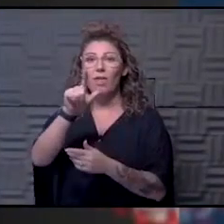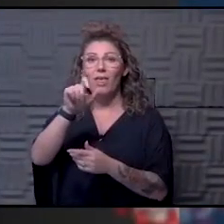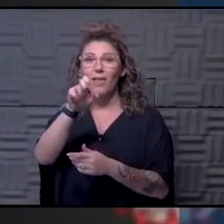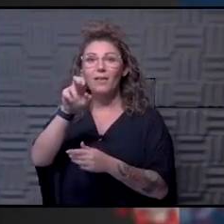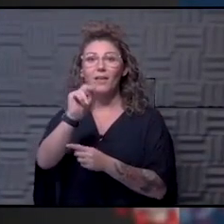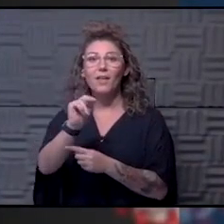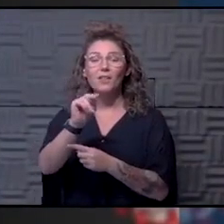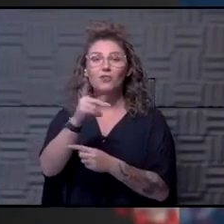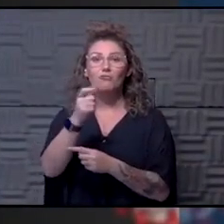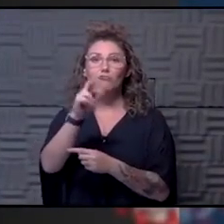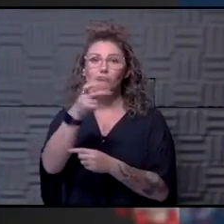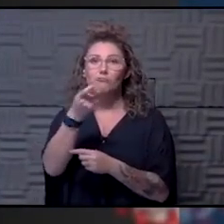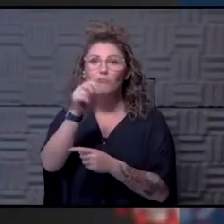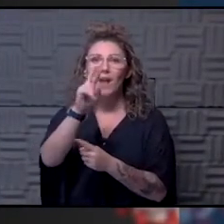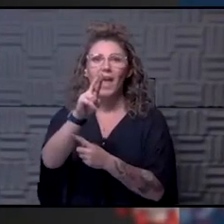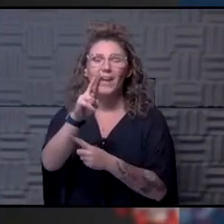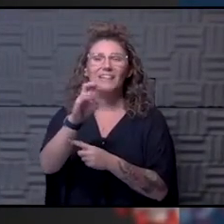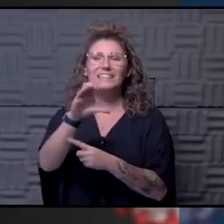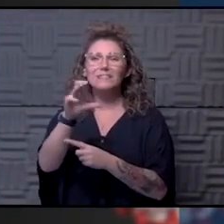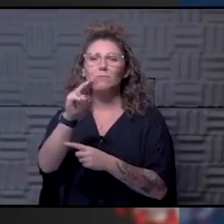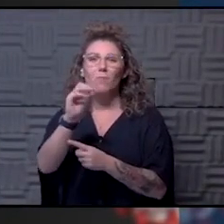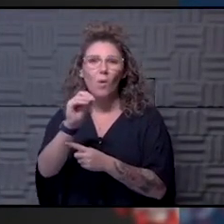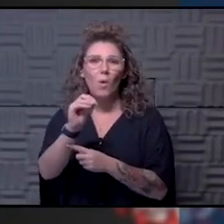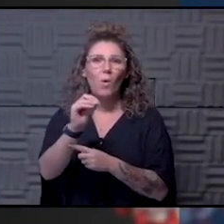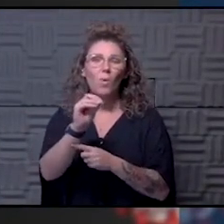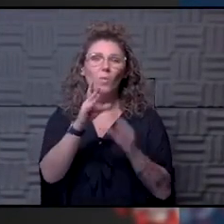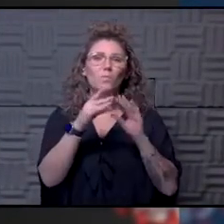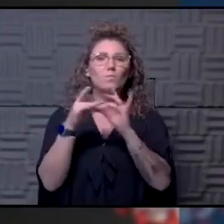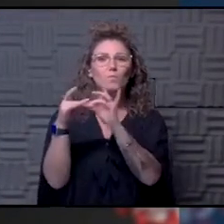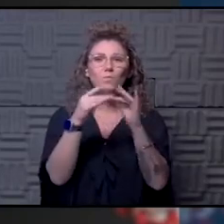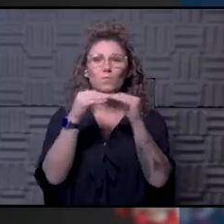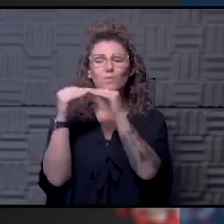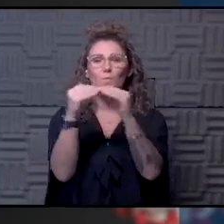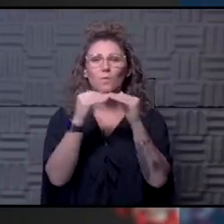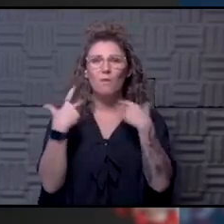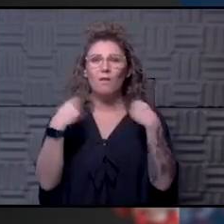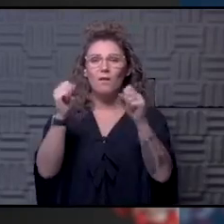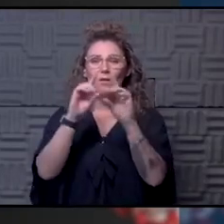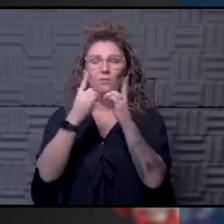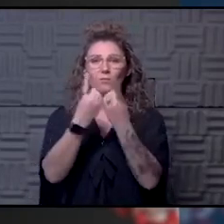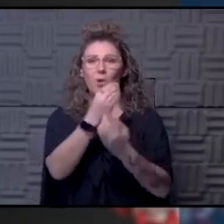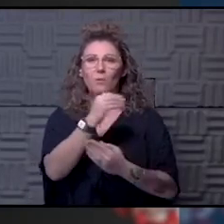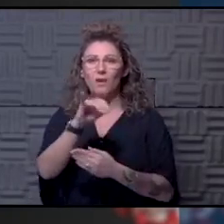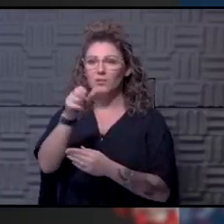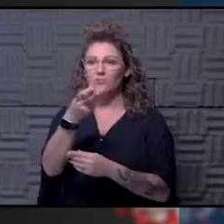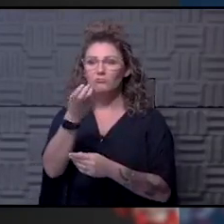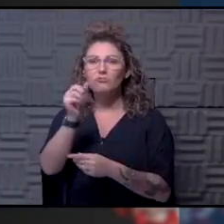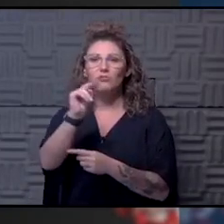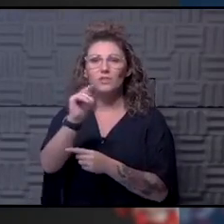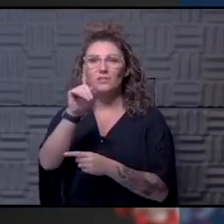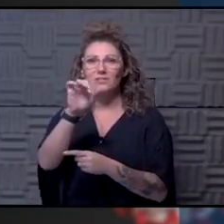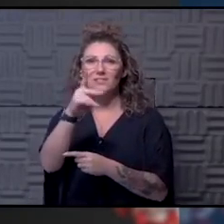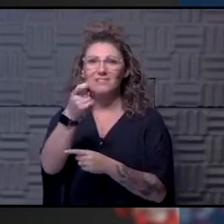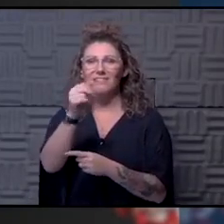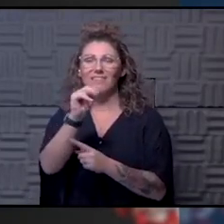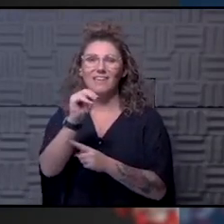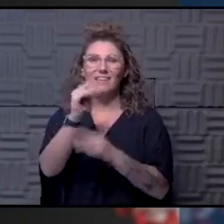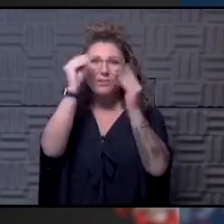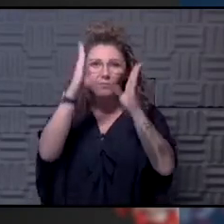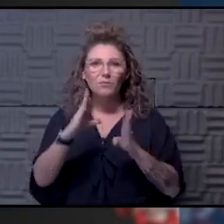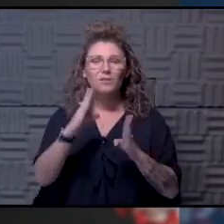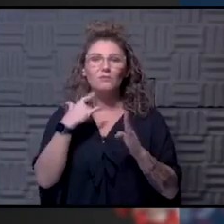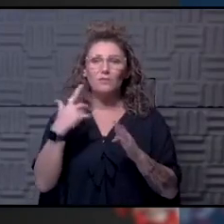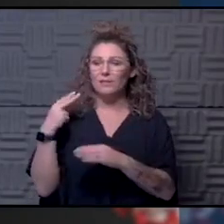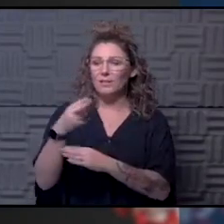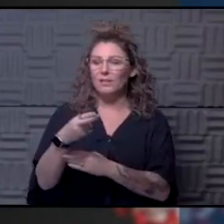who is the Chief Medical Officer for the Unified Government and the Public Health Department, and Dr. Jason Glenn, who's a professor of the Department of History and Philosophy